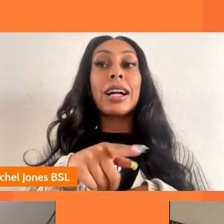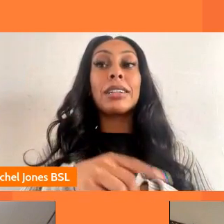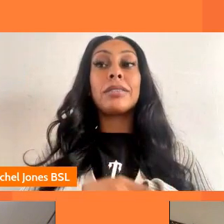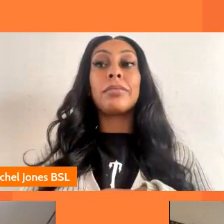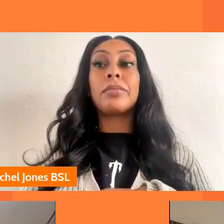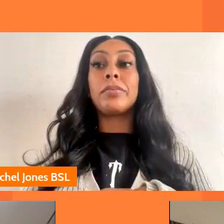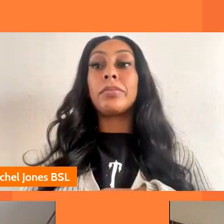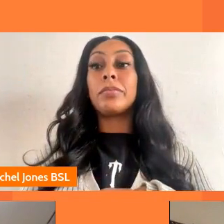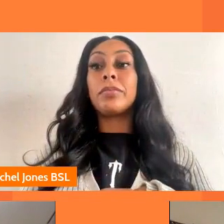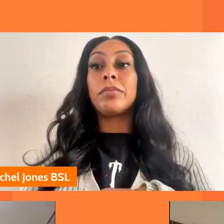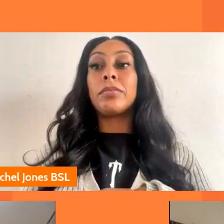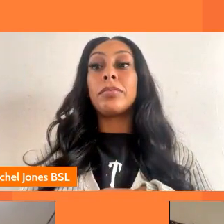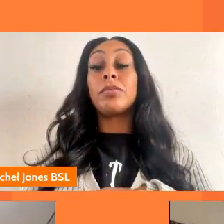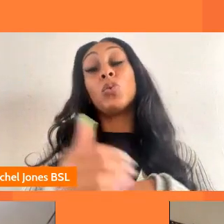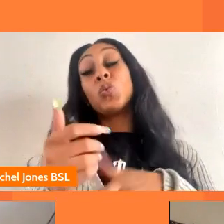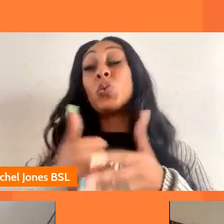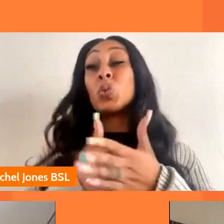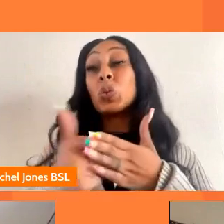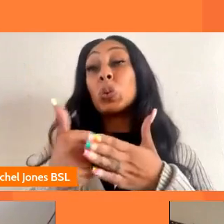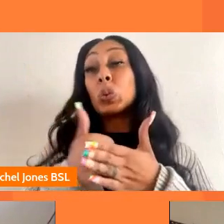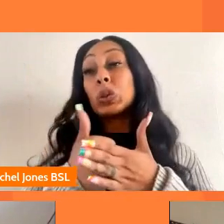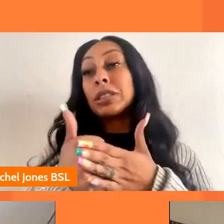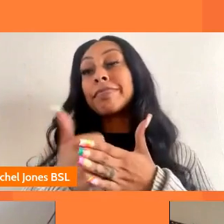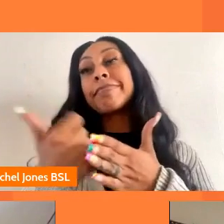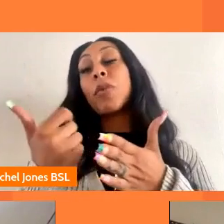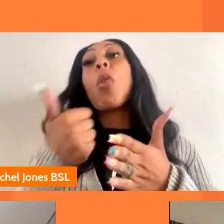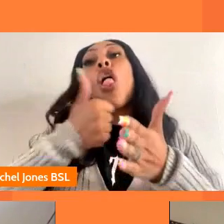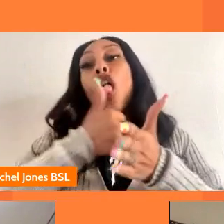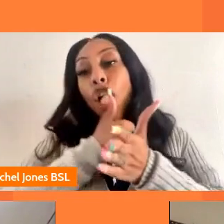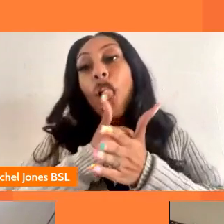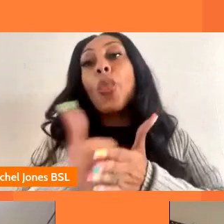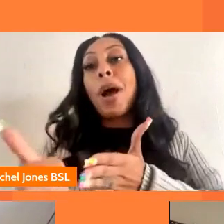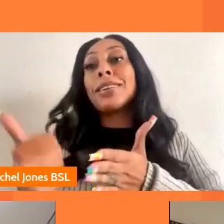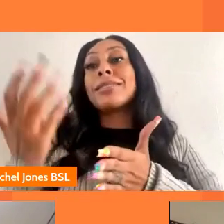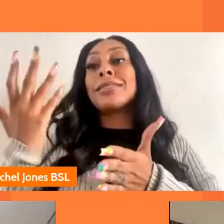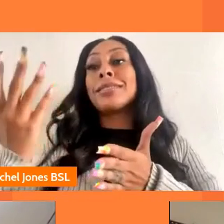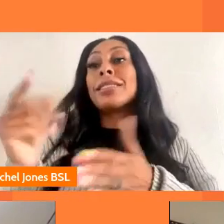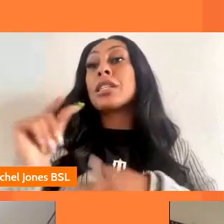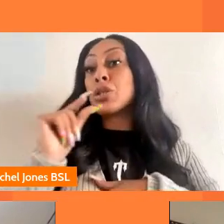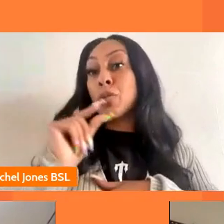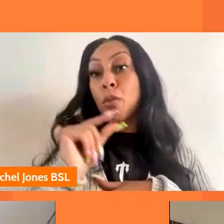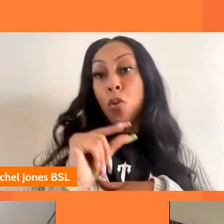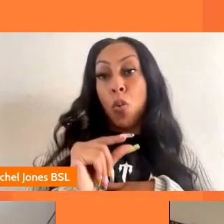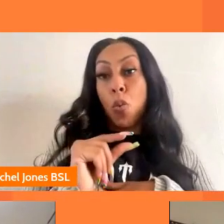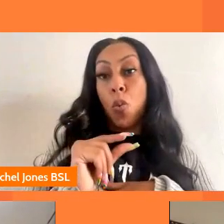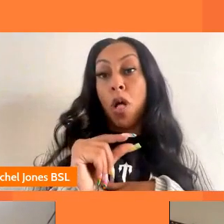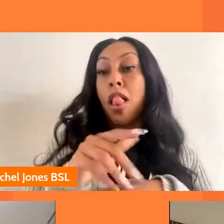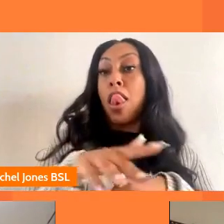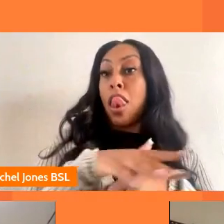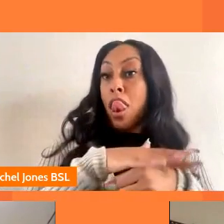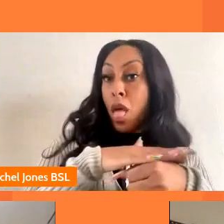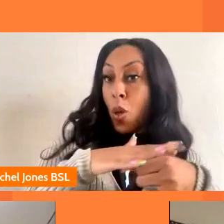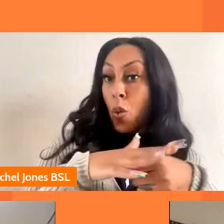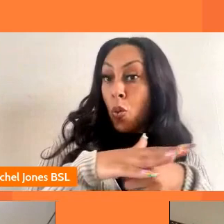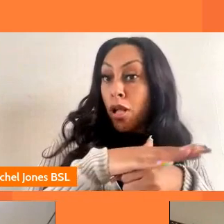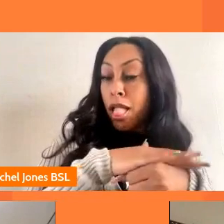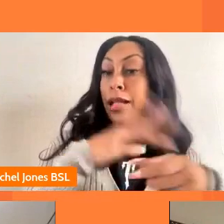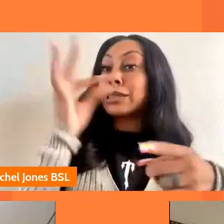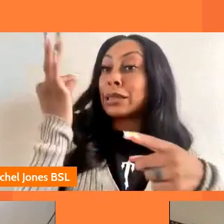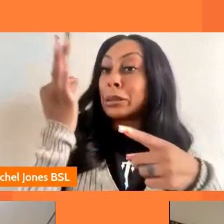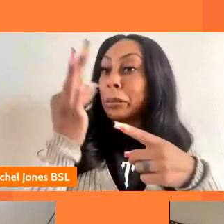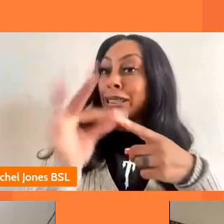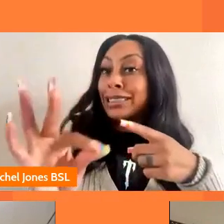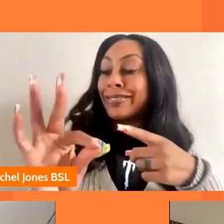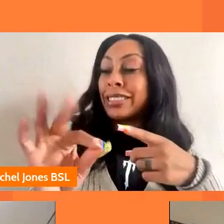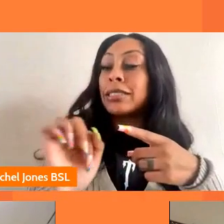usually in fact let's say always the case that that something very small and local and specific um if